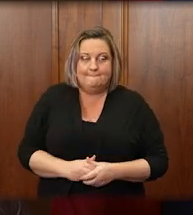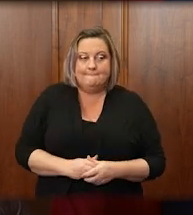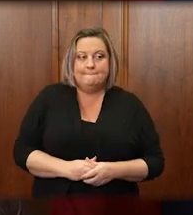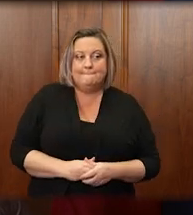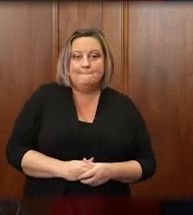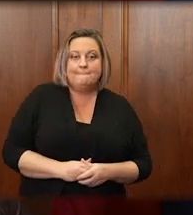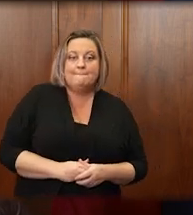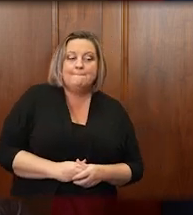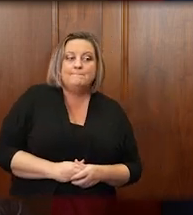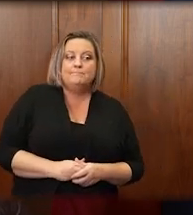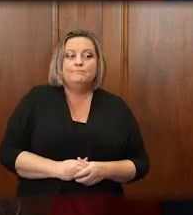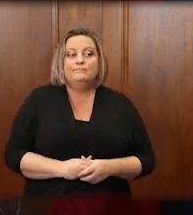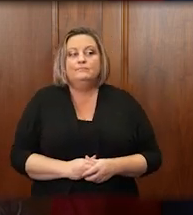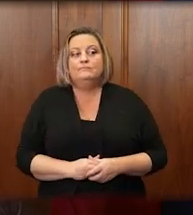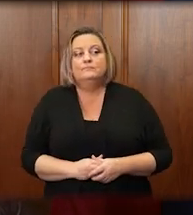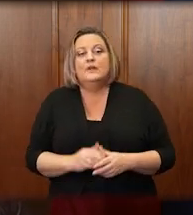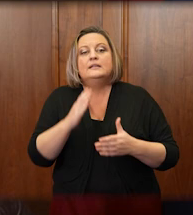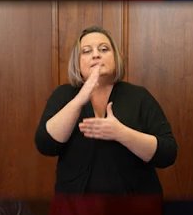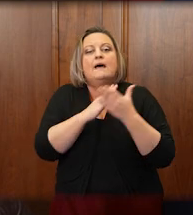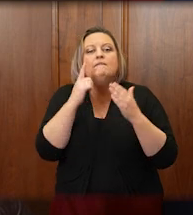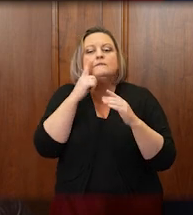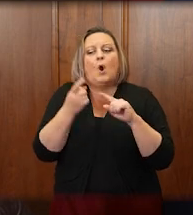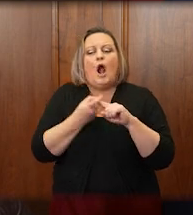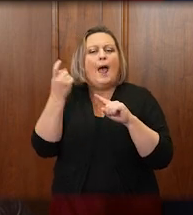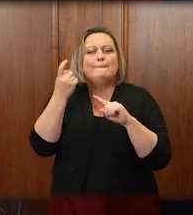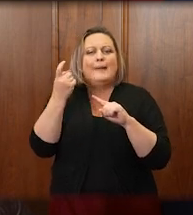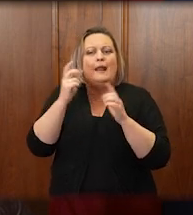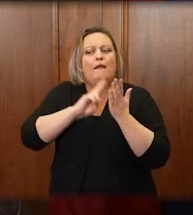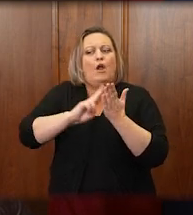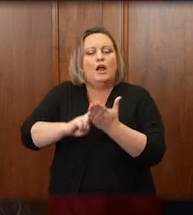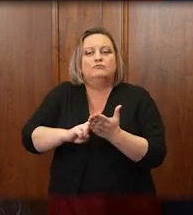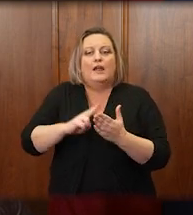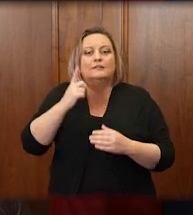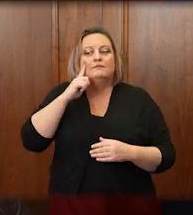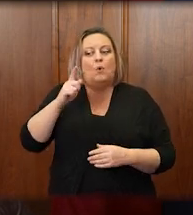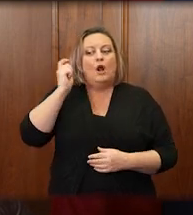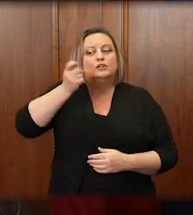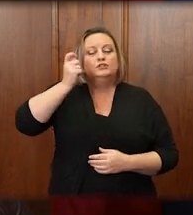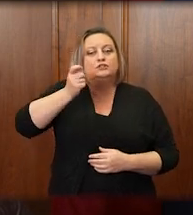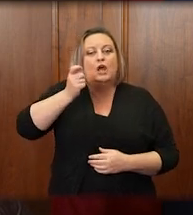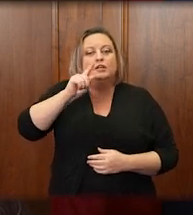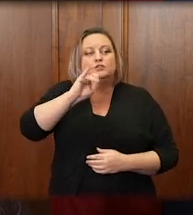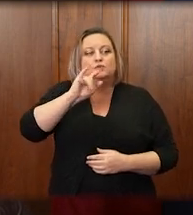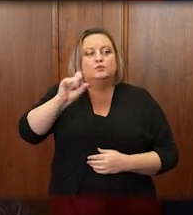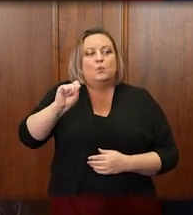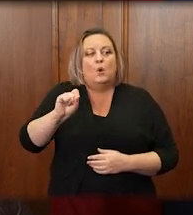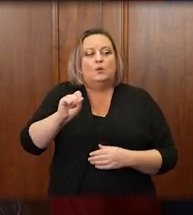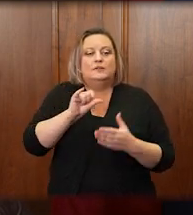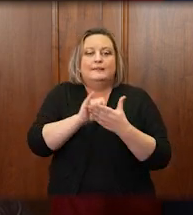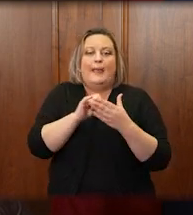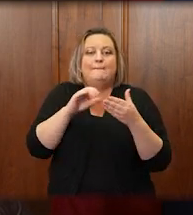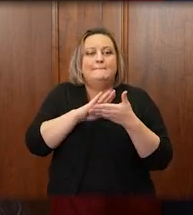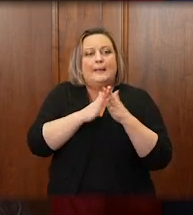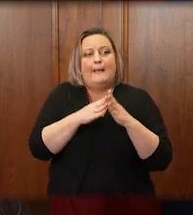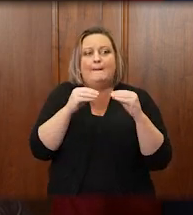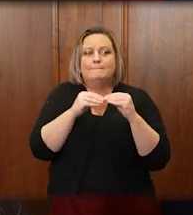contracts, such as one for judge tools, that would have helped our trial judges make their hearings more efficient.